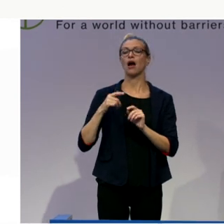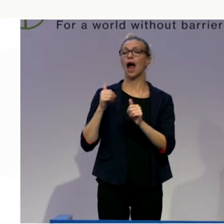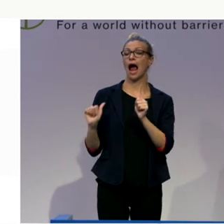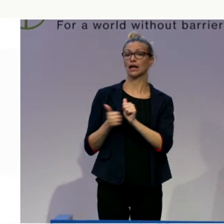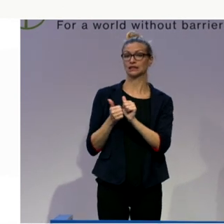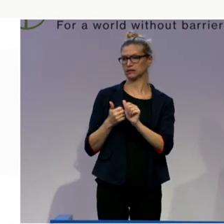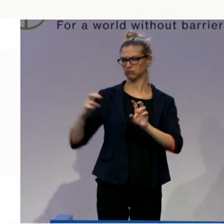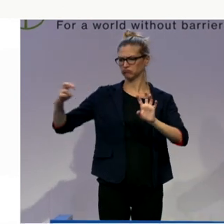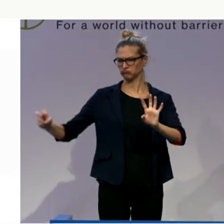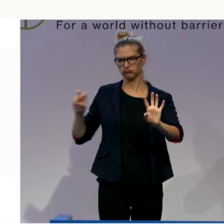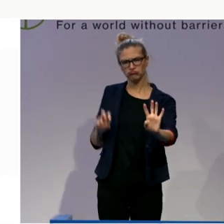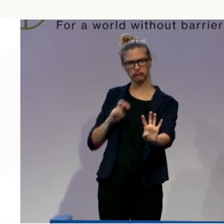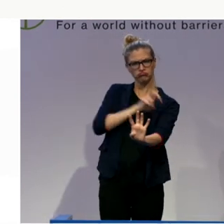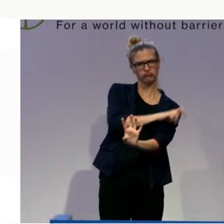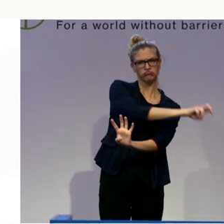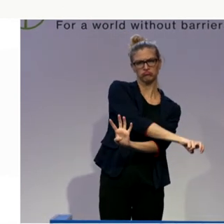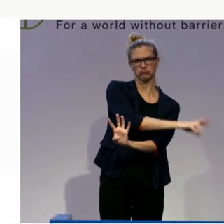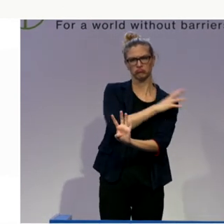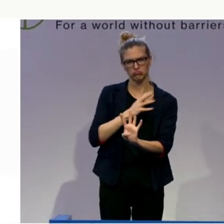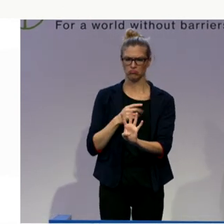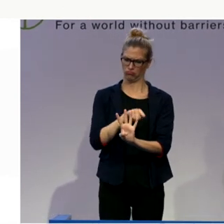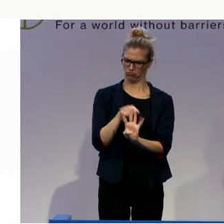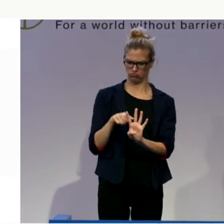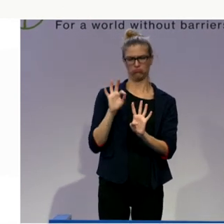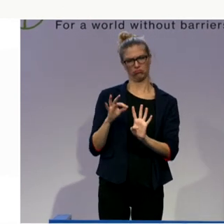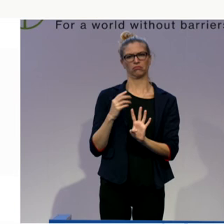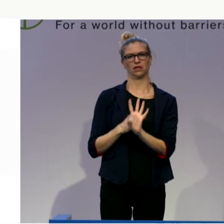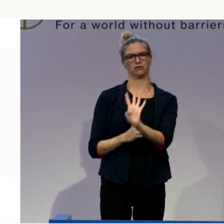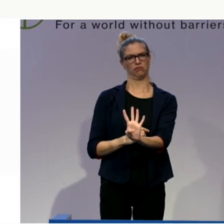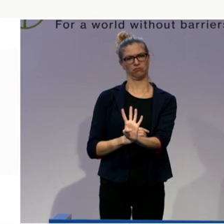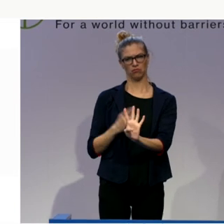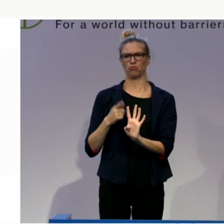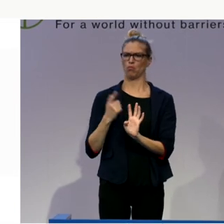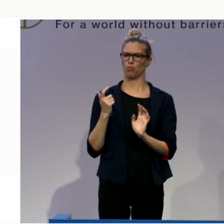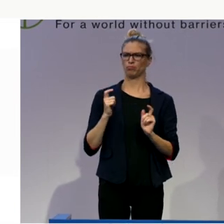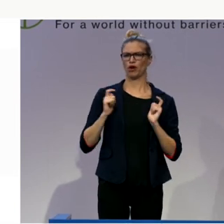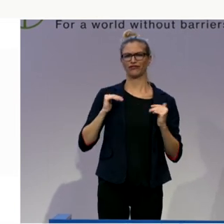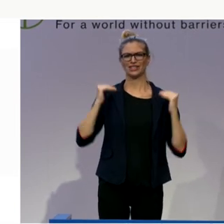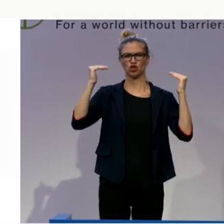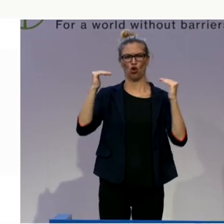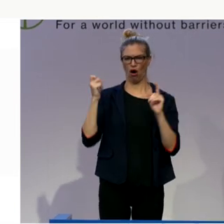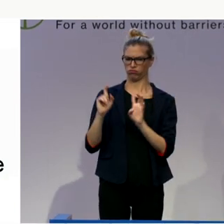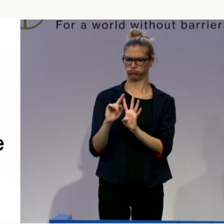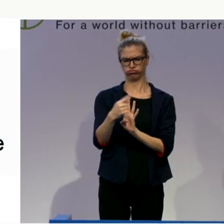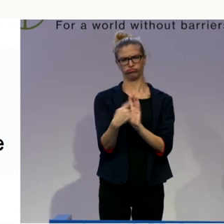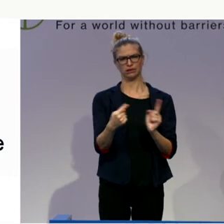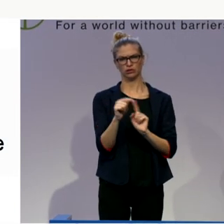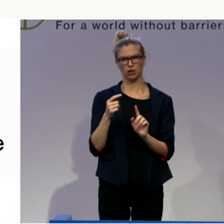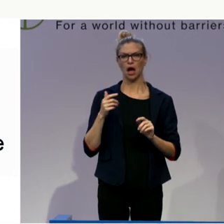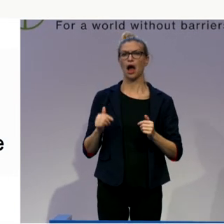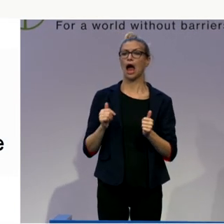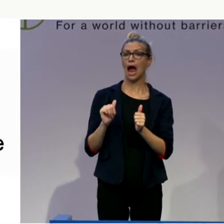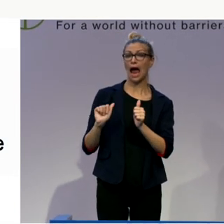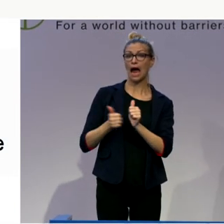the self-advocates, were sitting on the table just with us. And we discussed some issues. And sometimes a